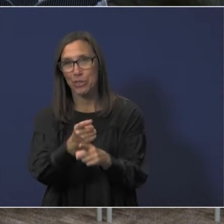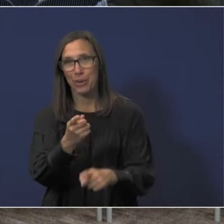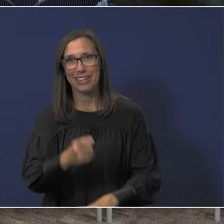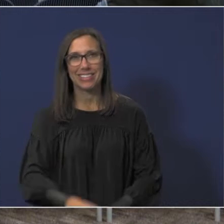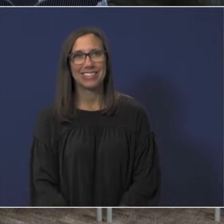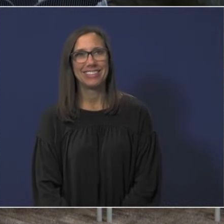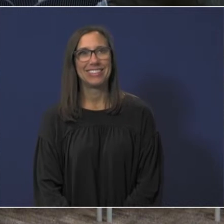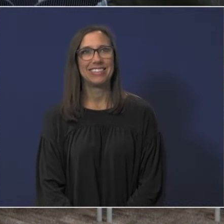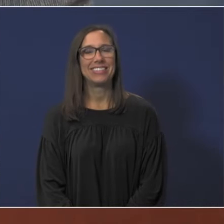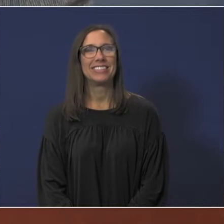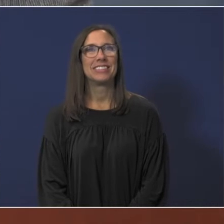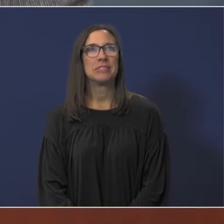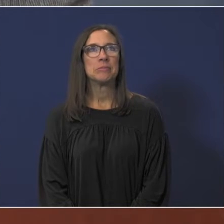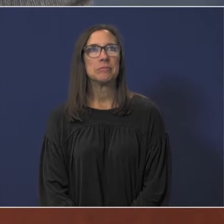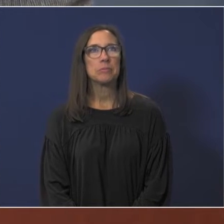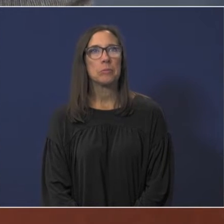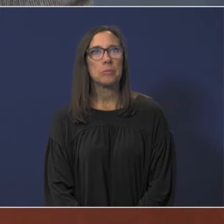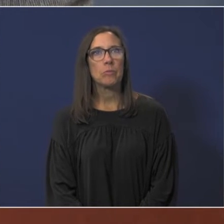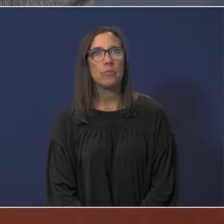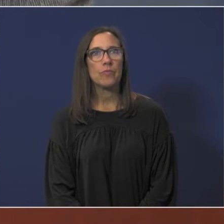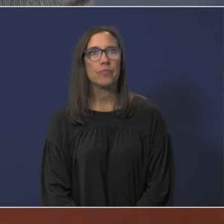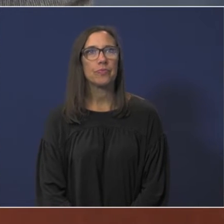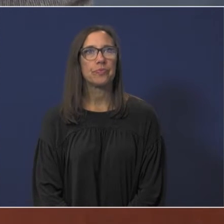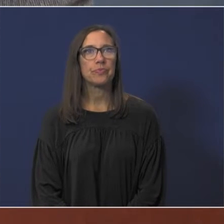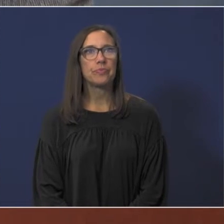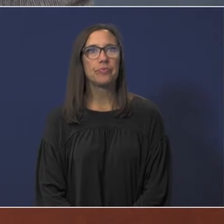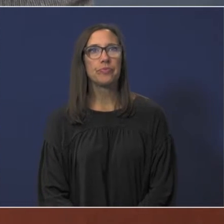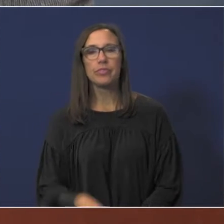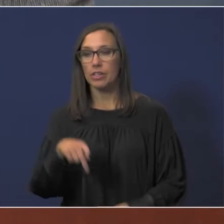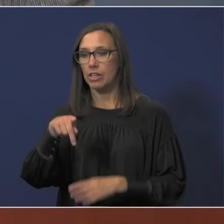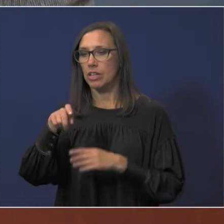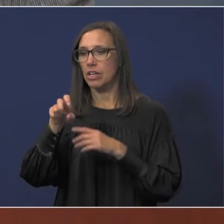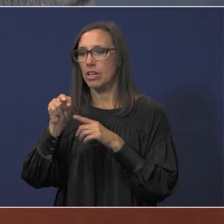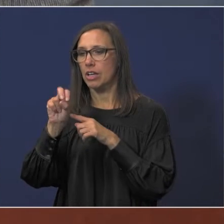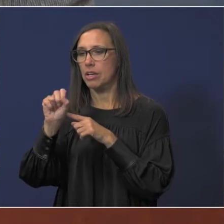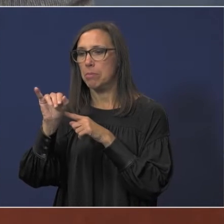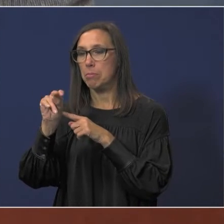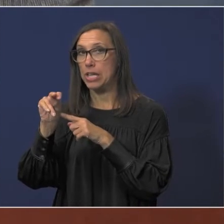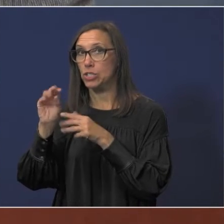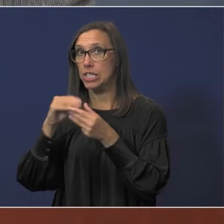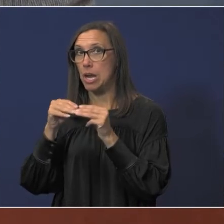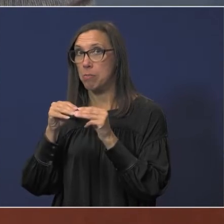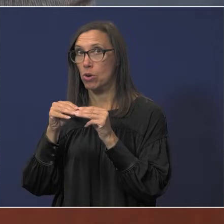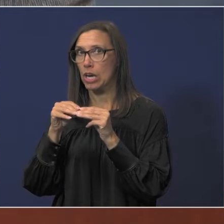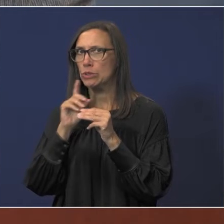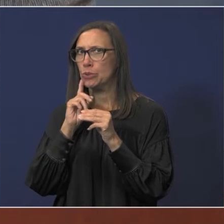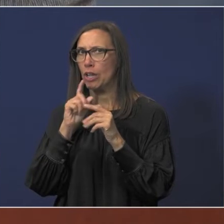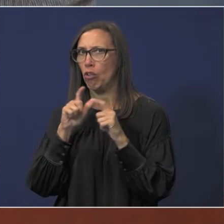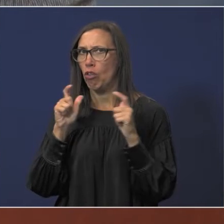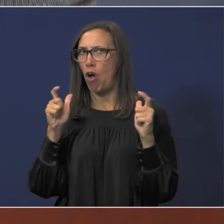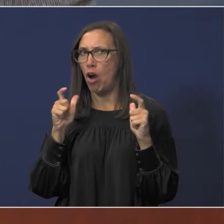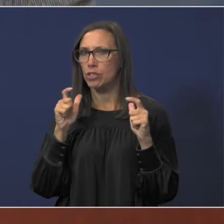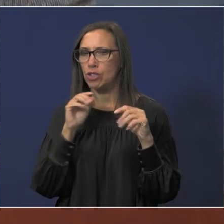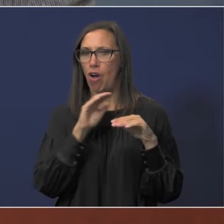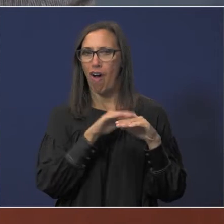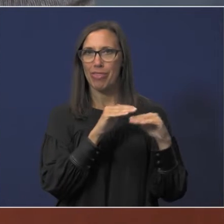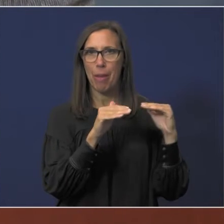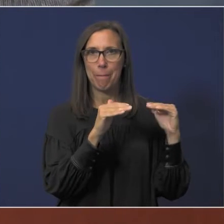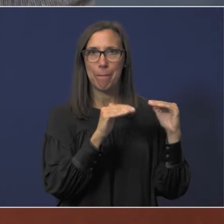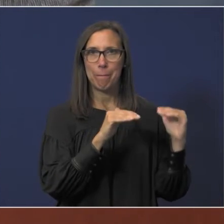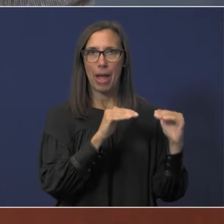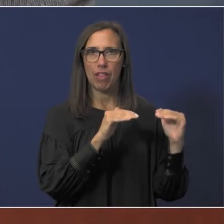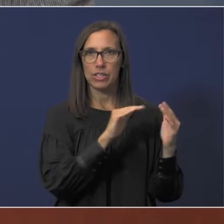um you know that pension number is very very large on on the balance sheet as well as uh